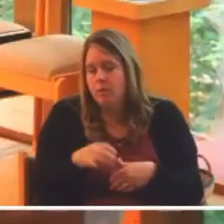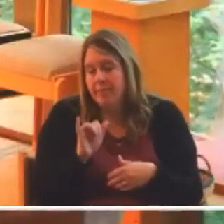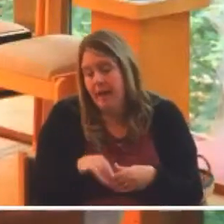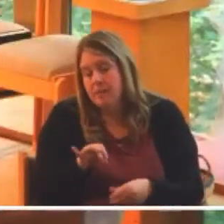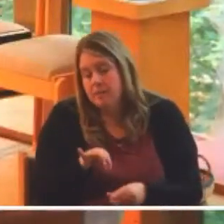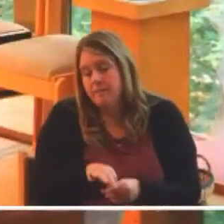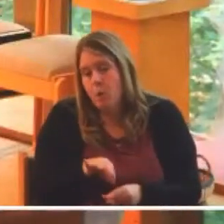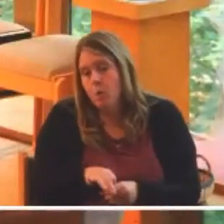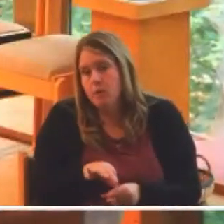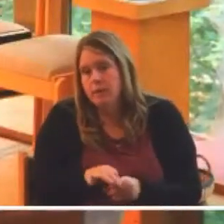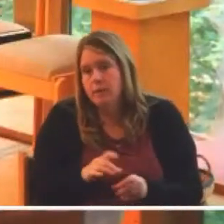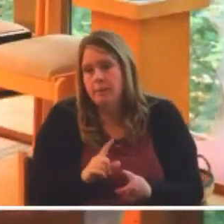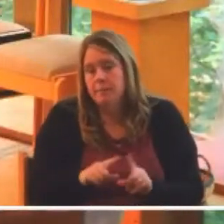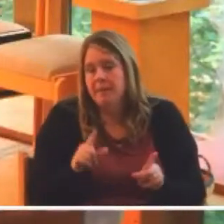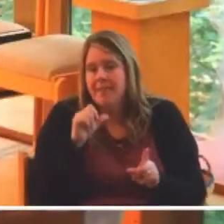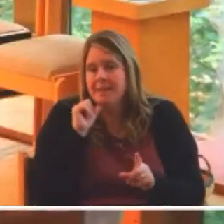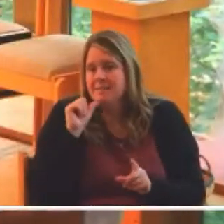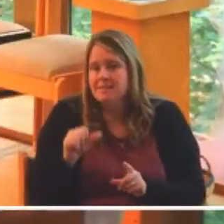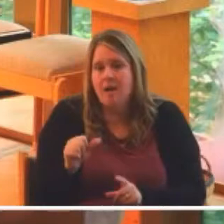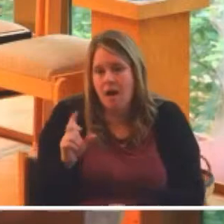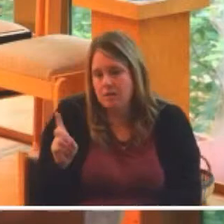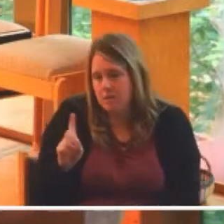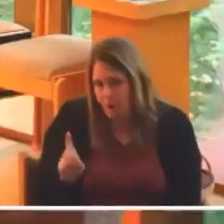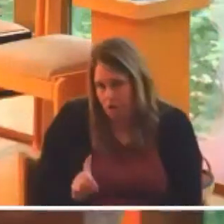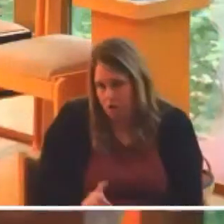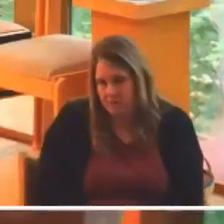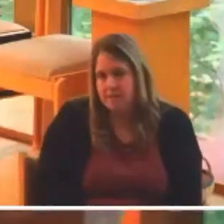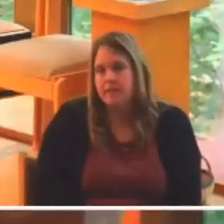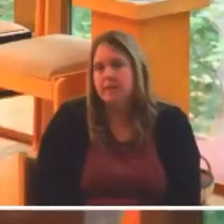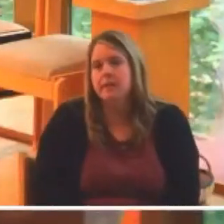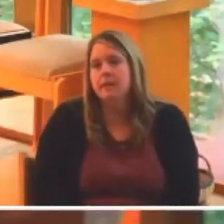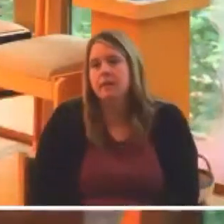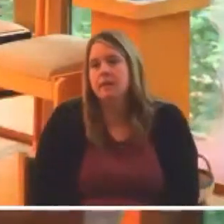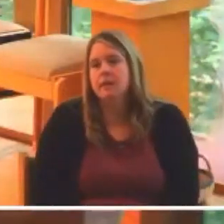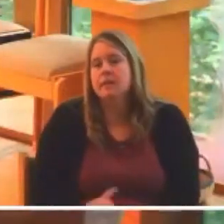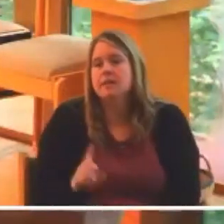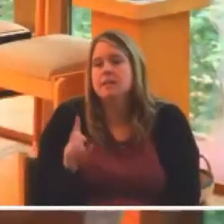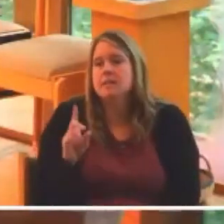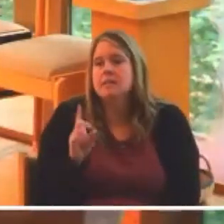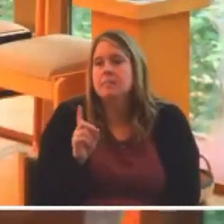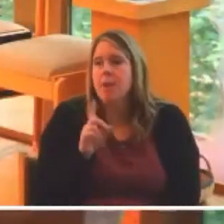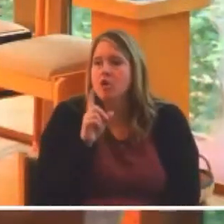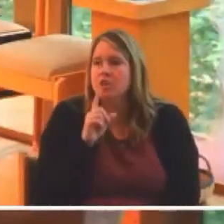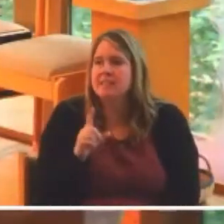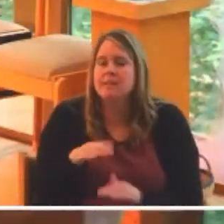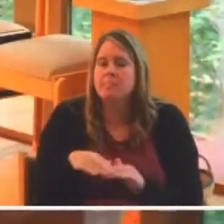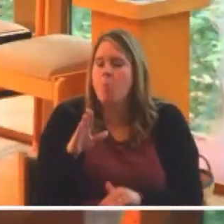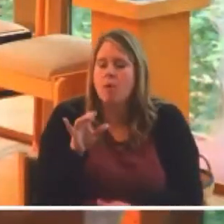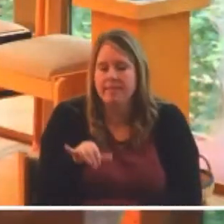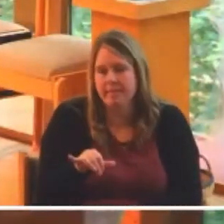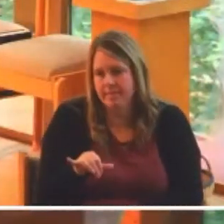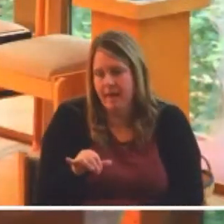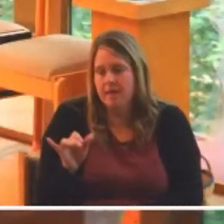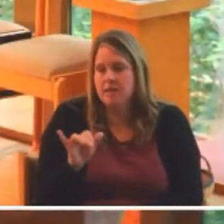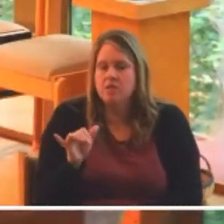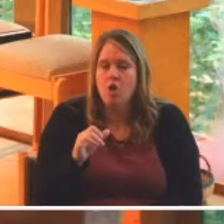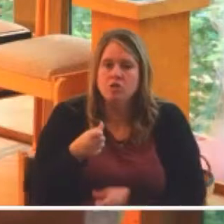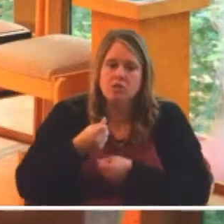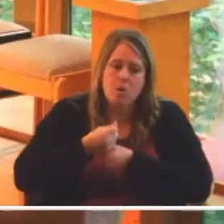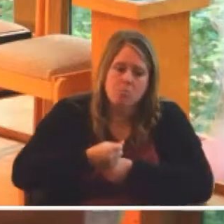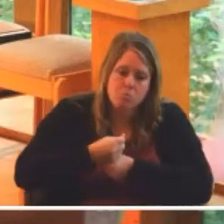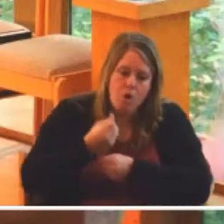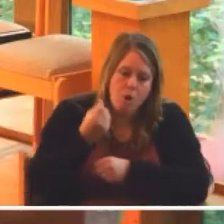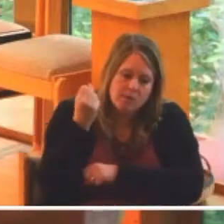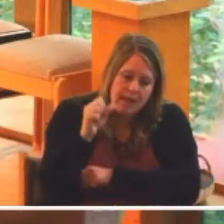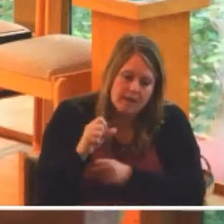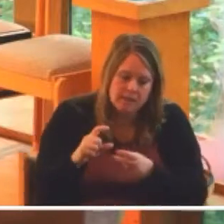voting. That is not democracy. Democracy is more than that. It's also protest, petition,